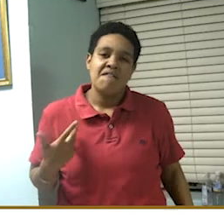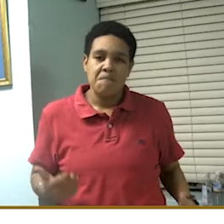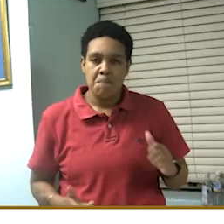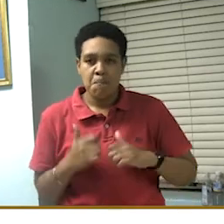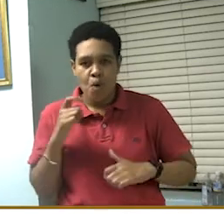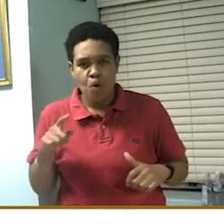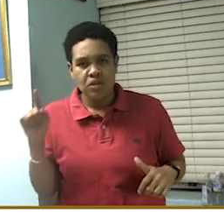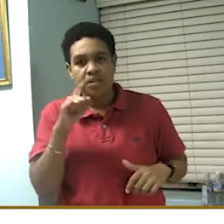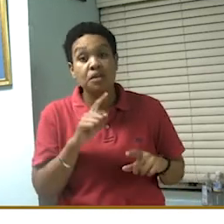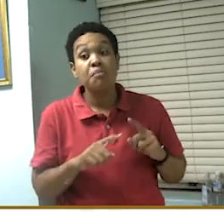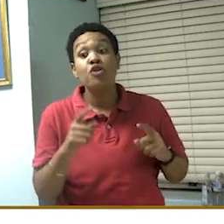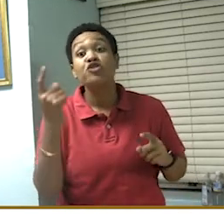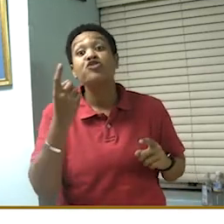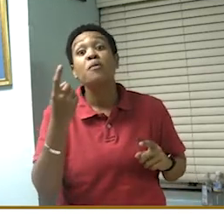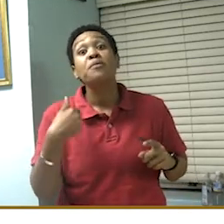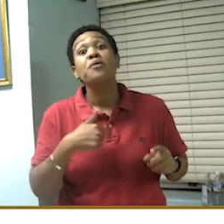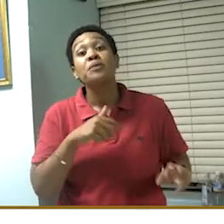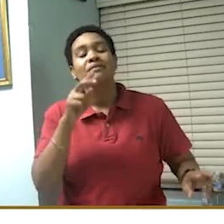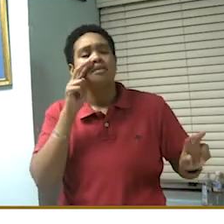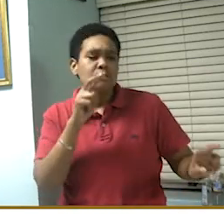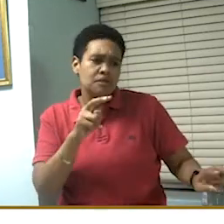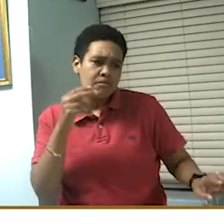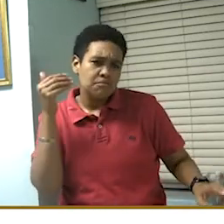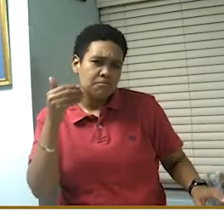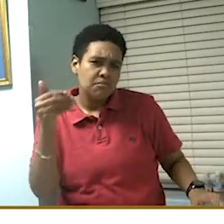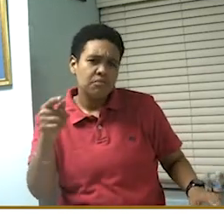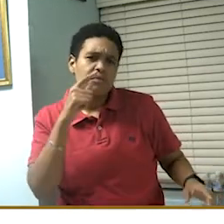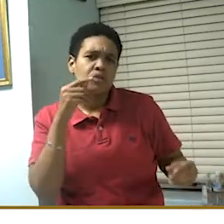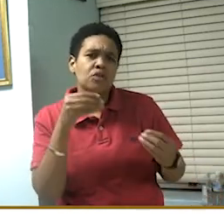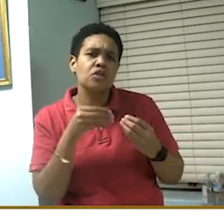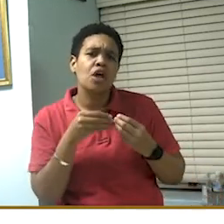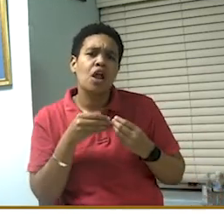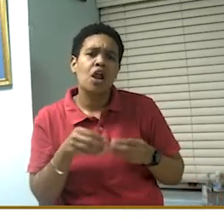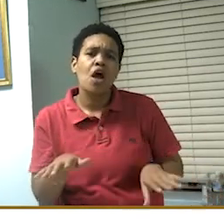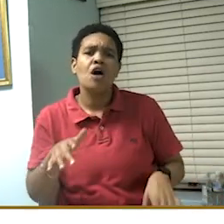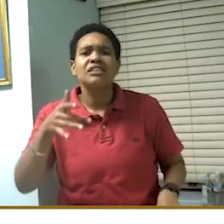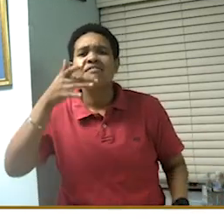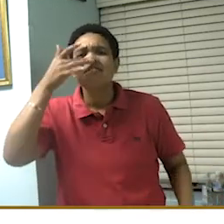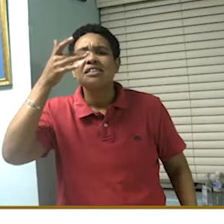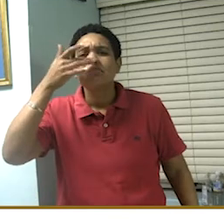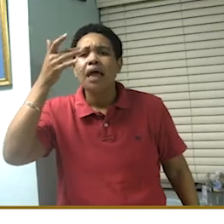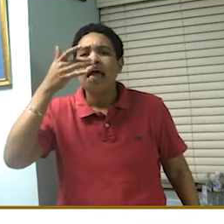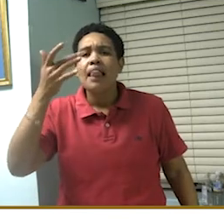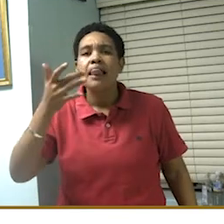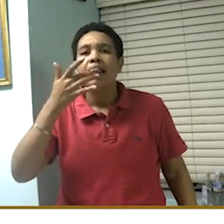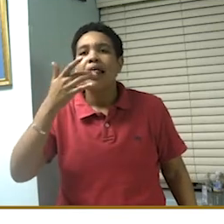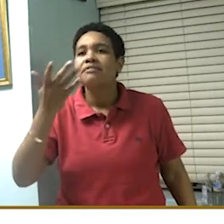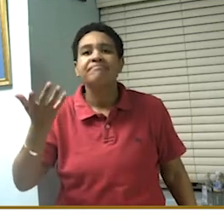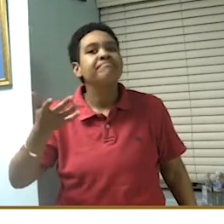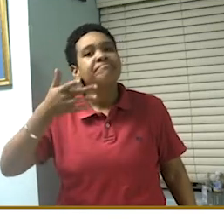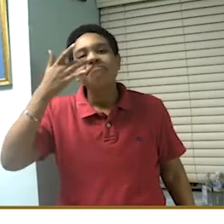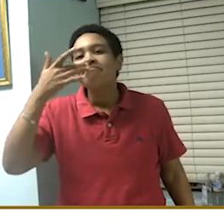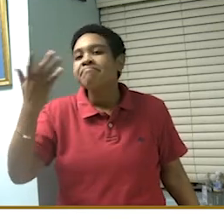But something that we have seen, the loss of smell and the loss of taste